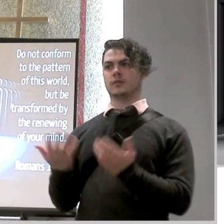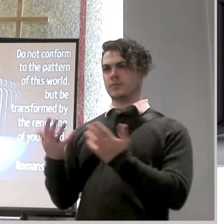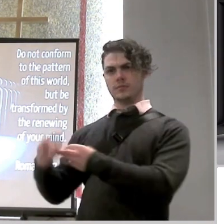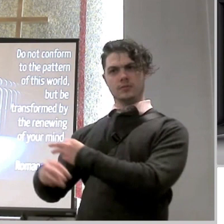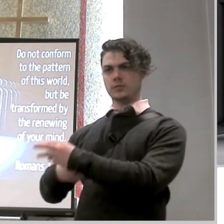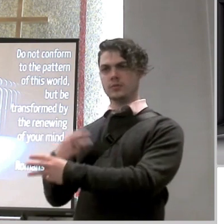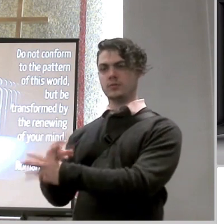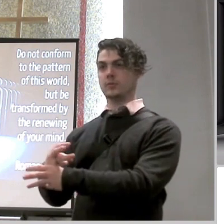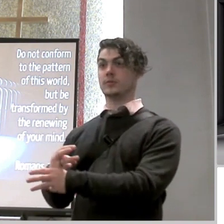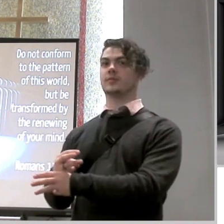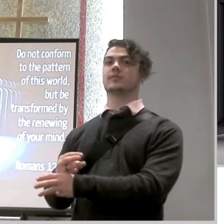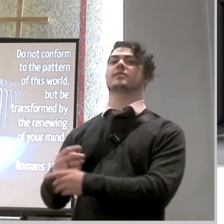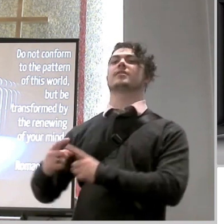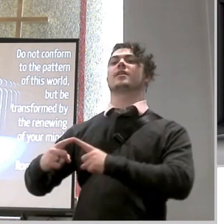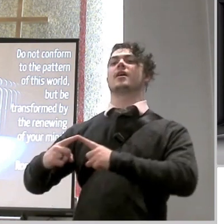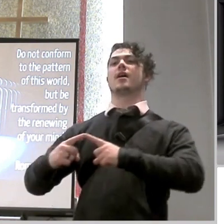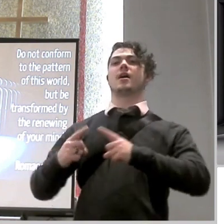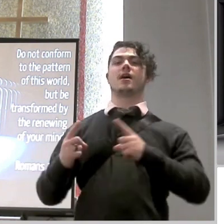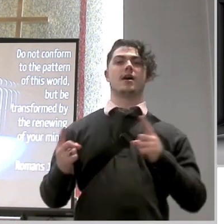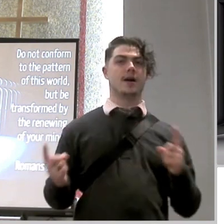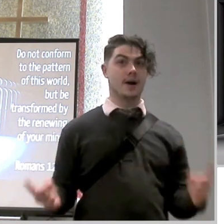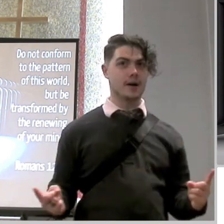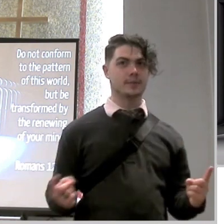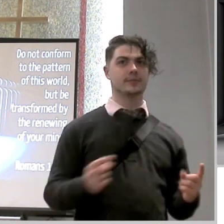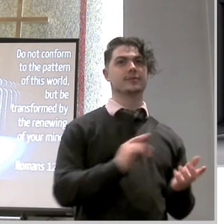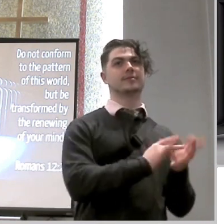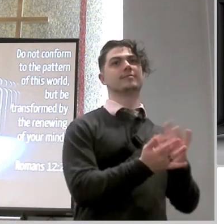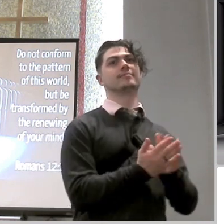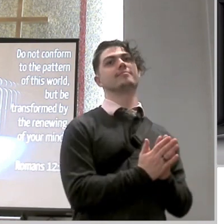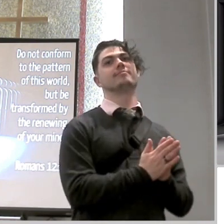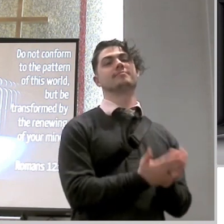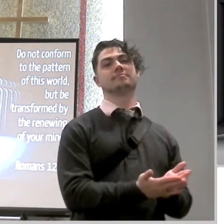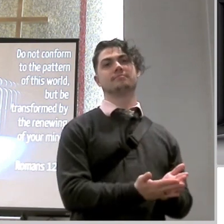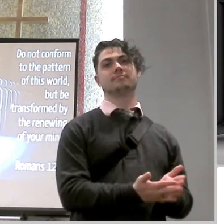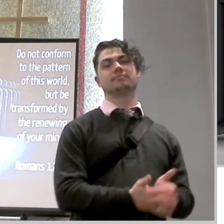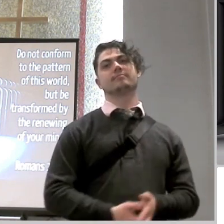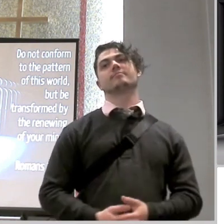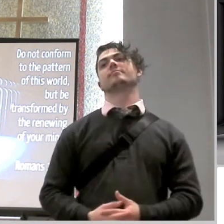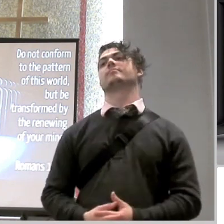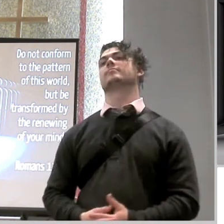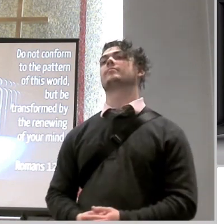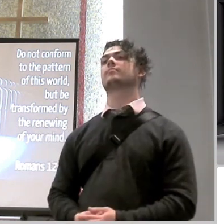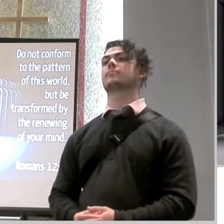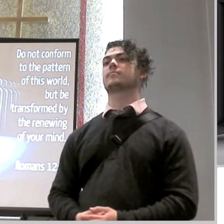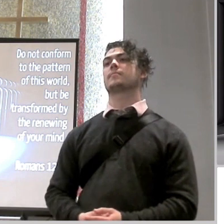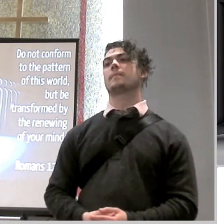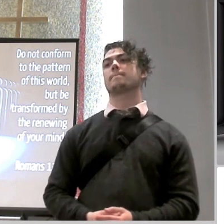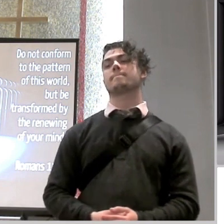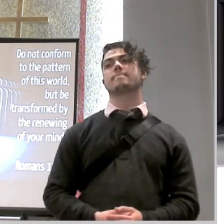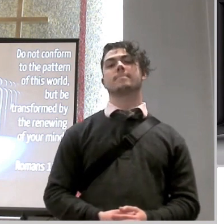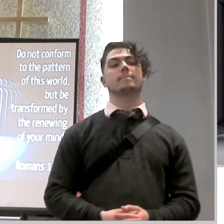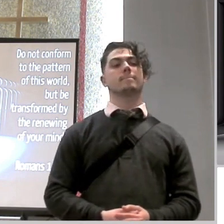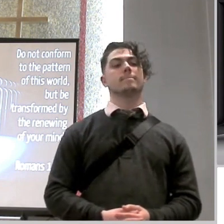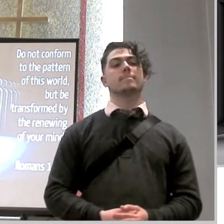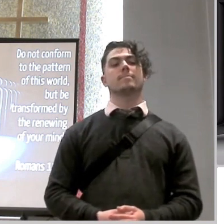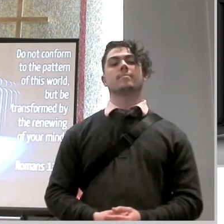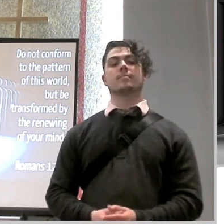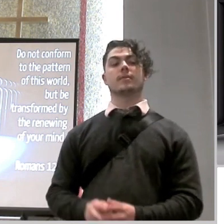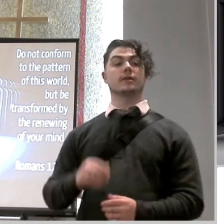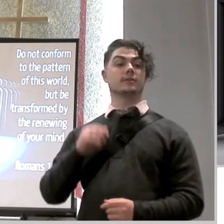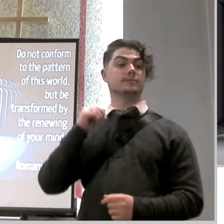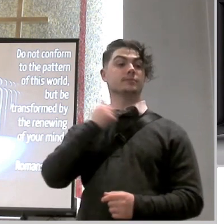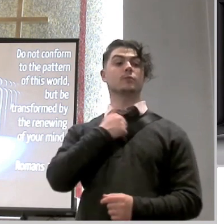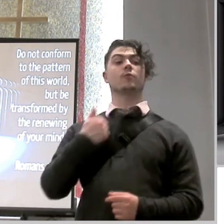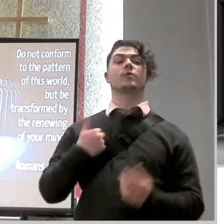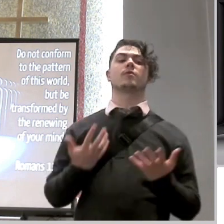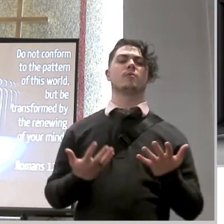it's everything opposite of what we read in the scripture and so we are no longer to to follow the pattern of this world but